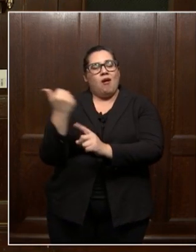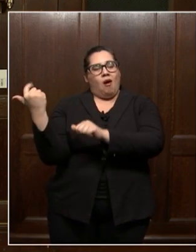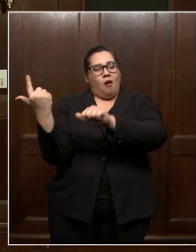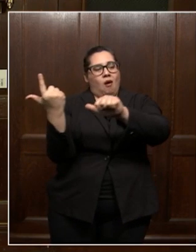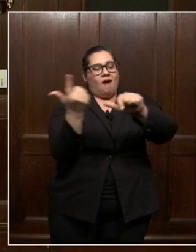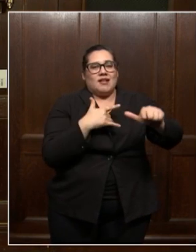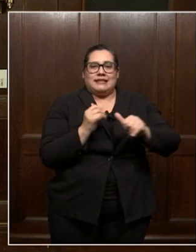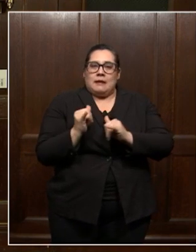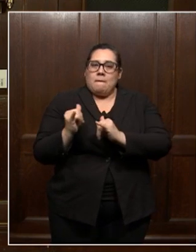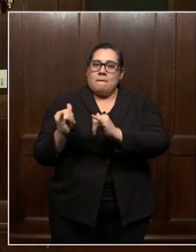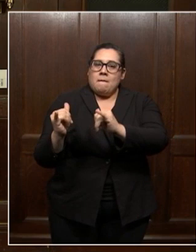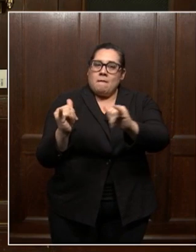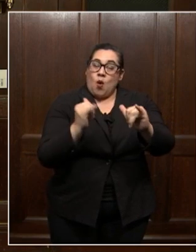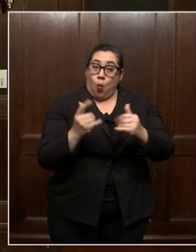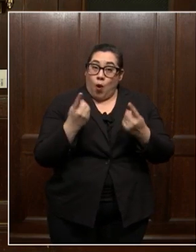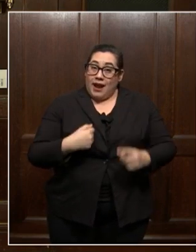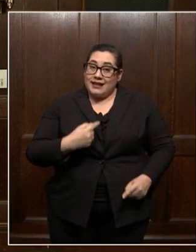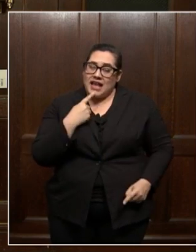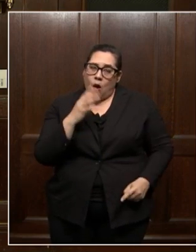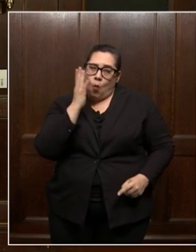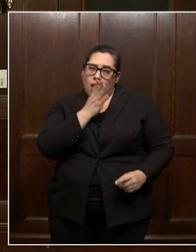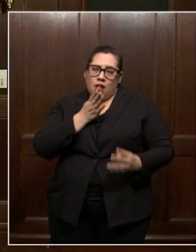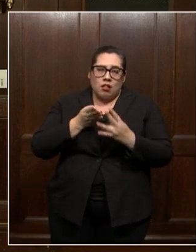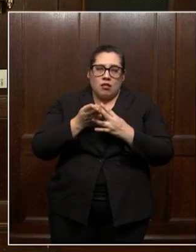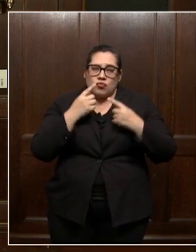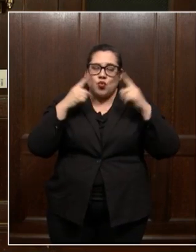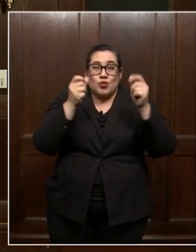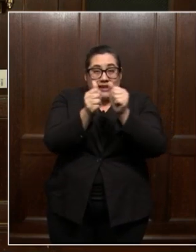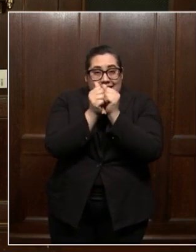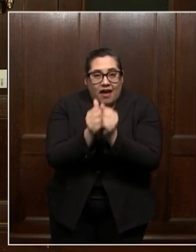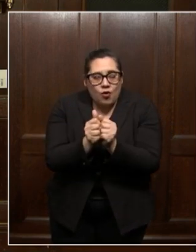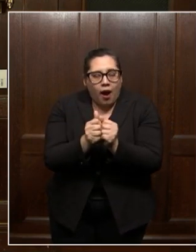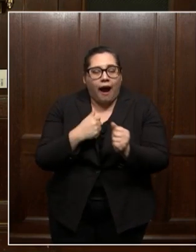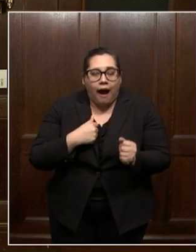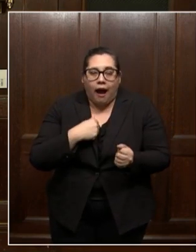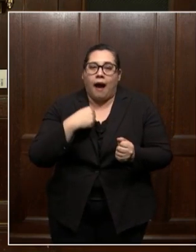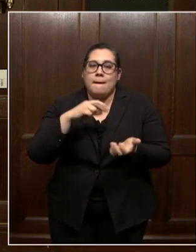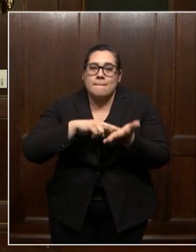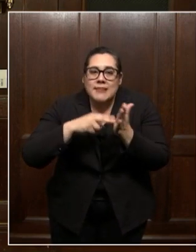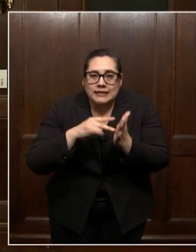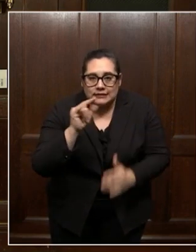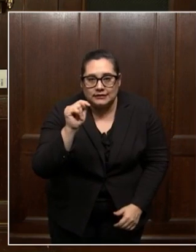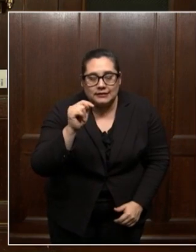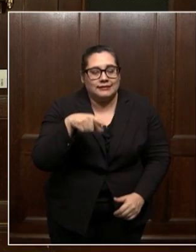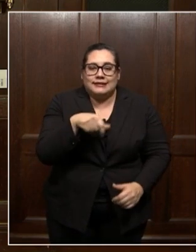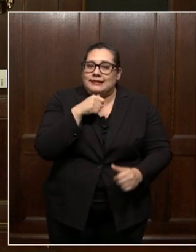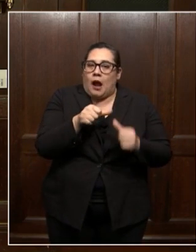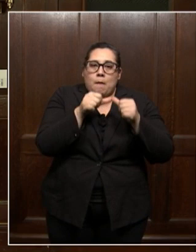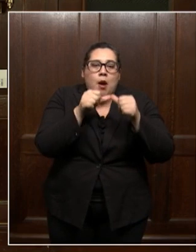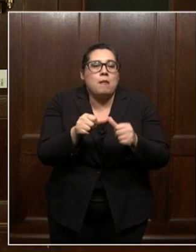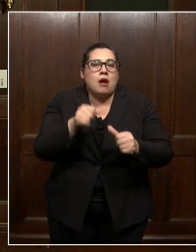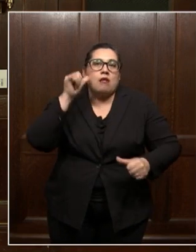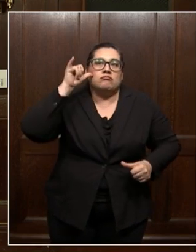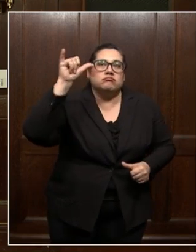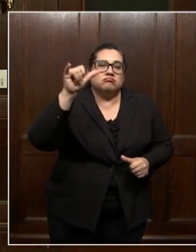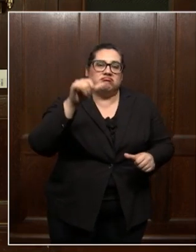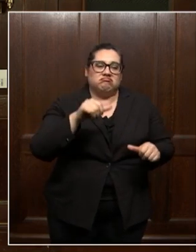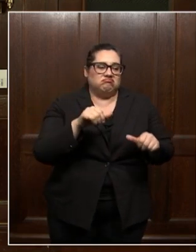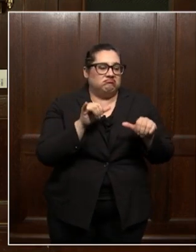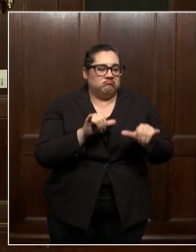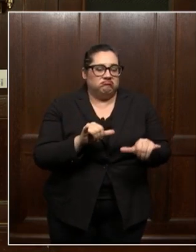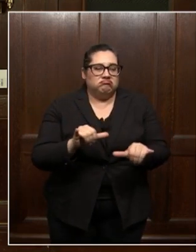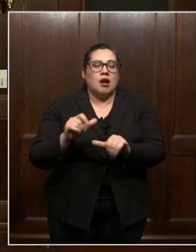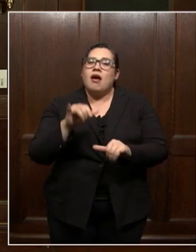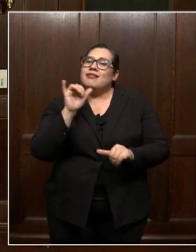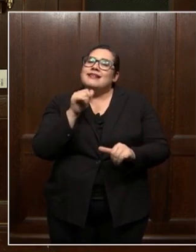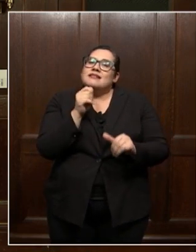And when I say that we will get through this together, I mean it. This is not a permanent new normal. This is a period of